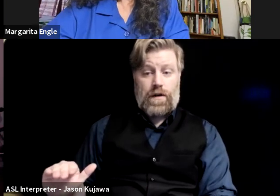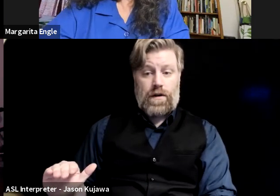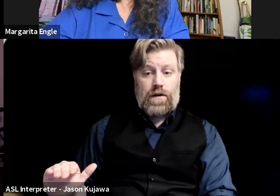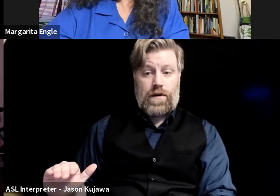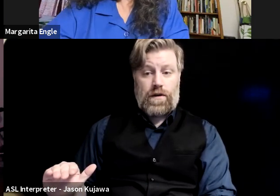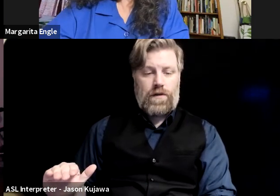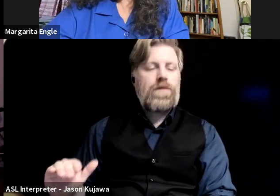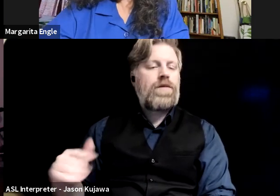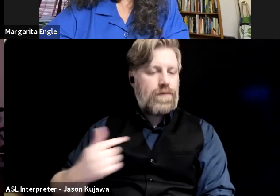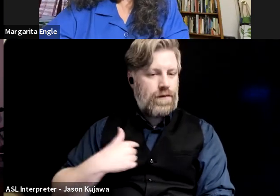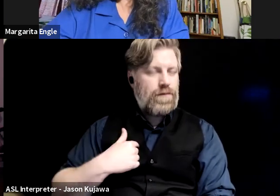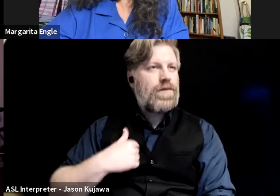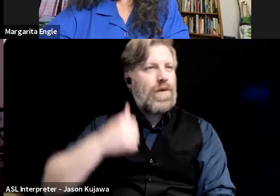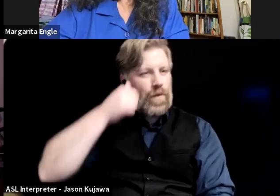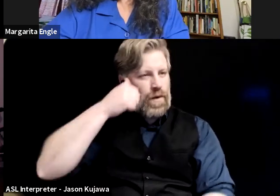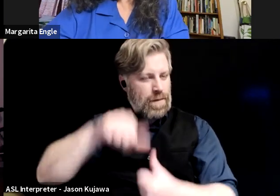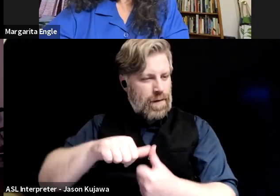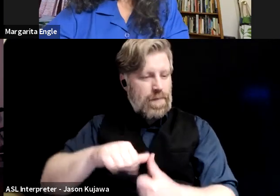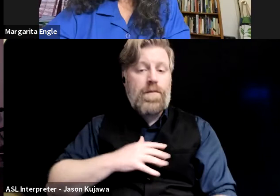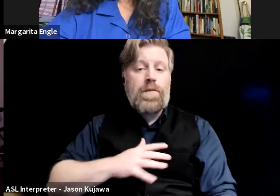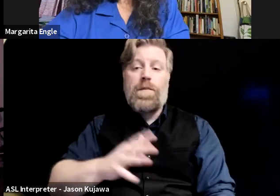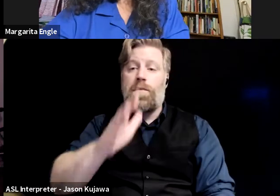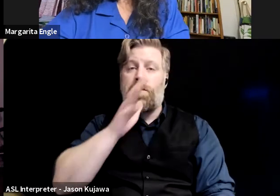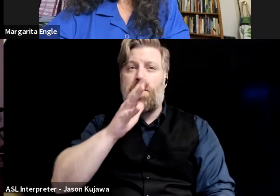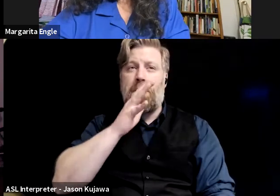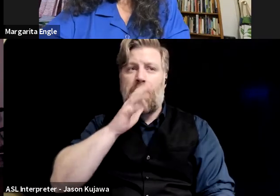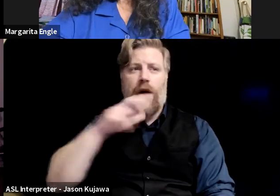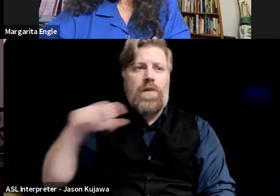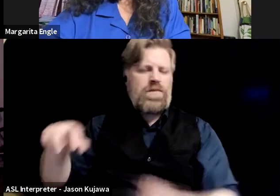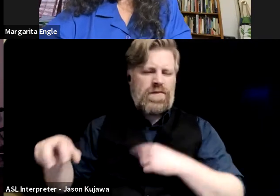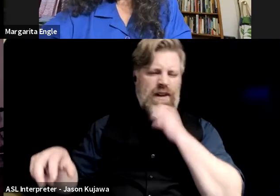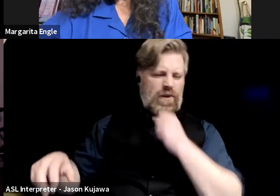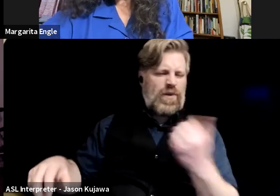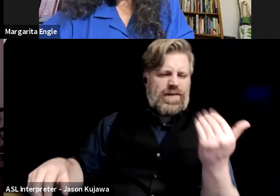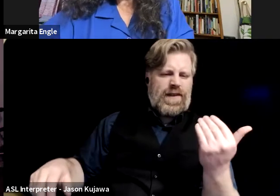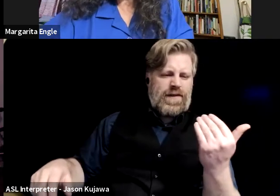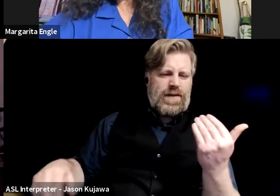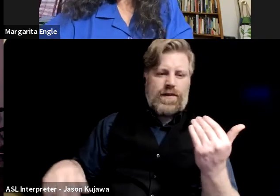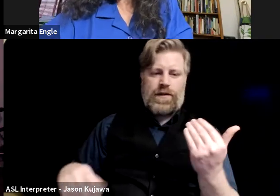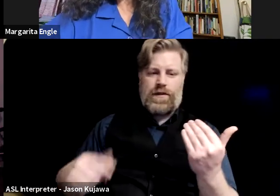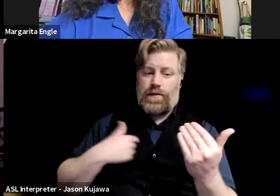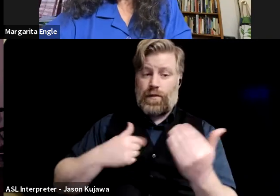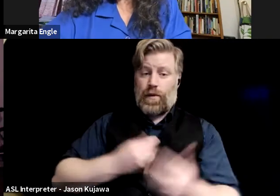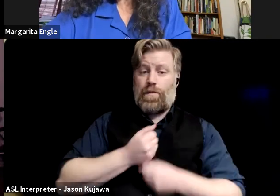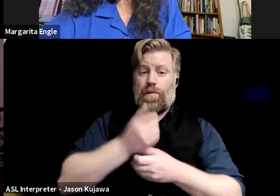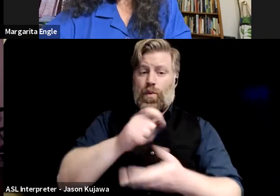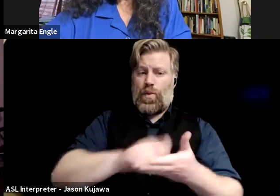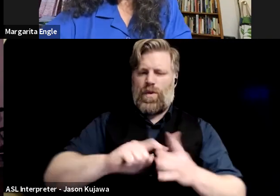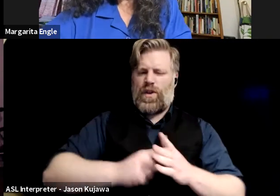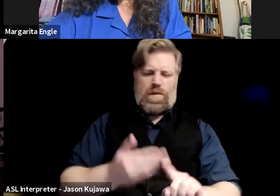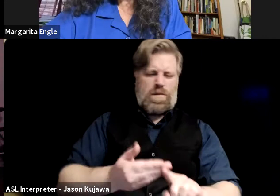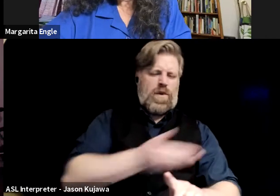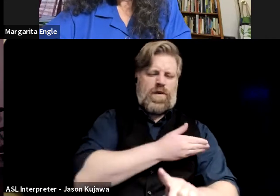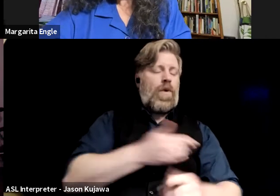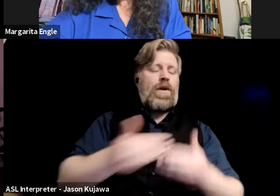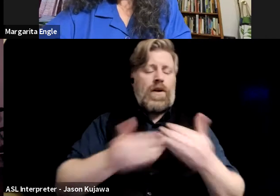I remember turning to my mother when I was about 15. I wrote poetry since I was much younger, but when I was about 15, I turned to my